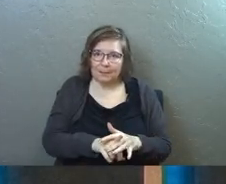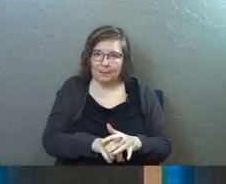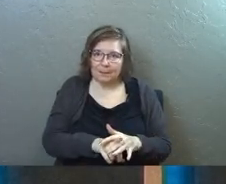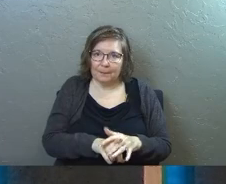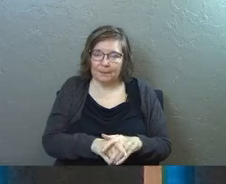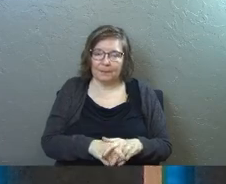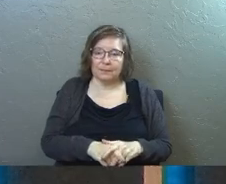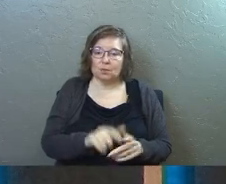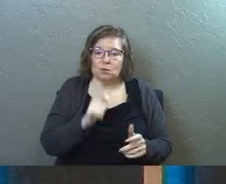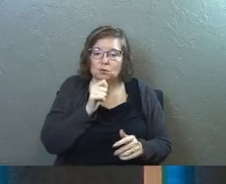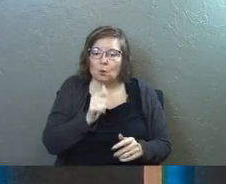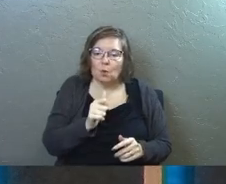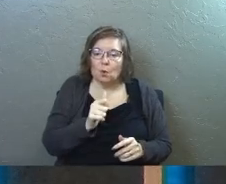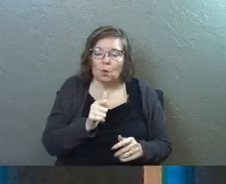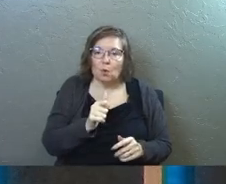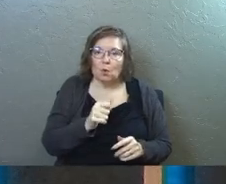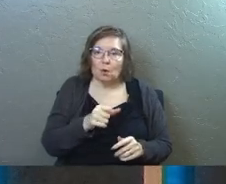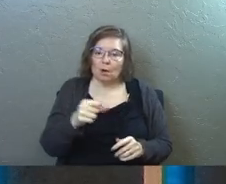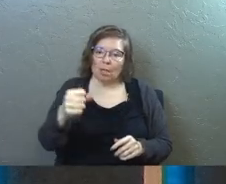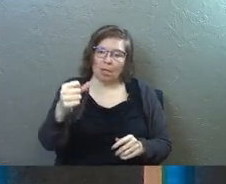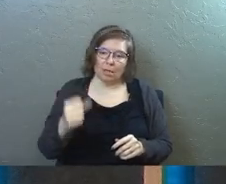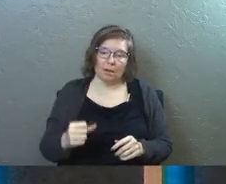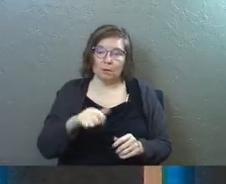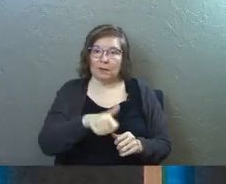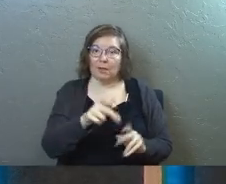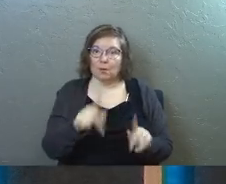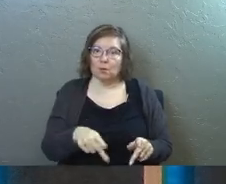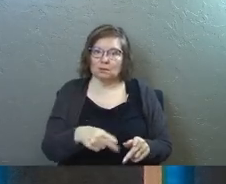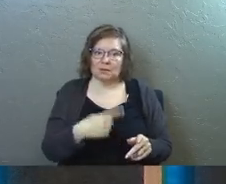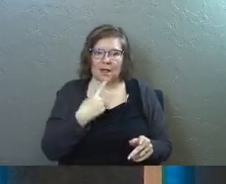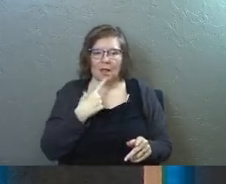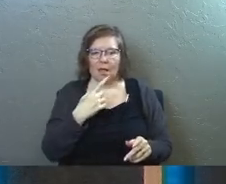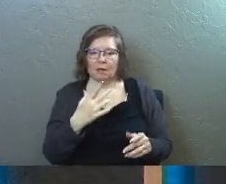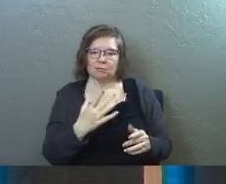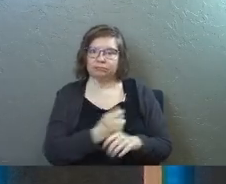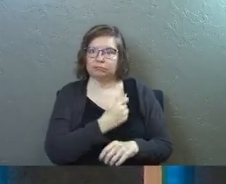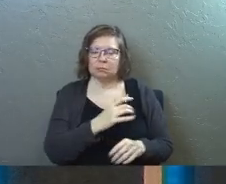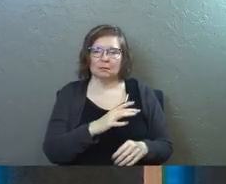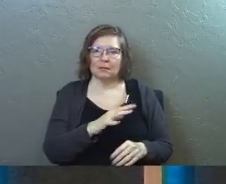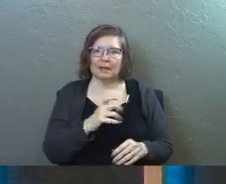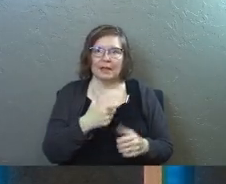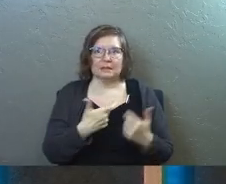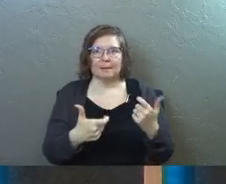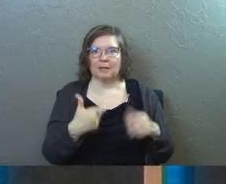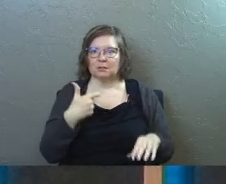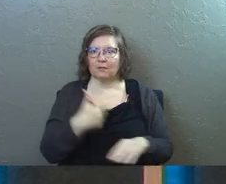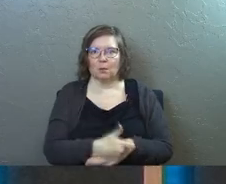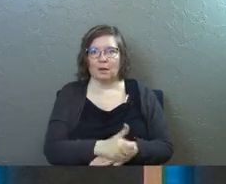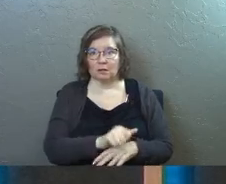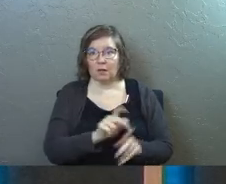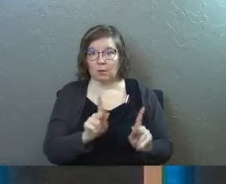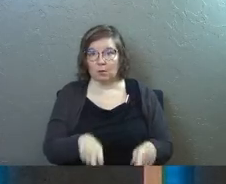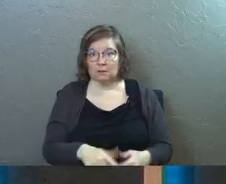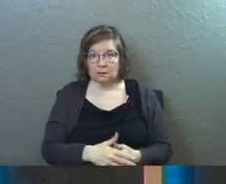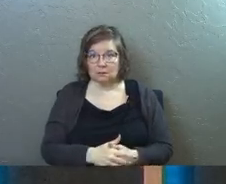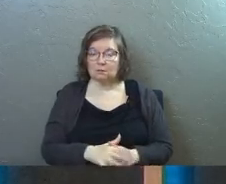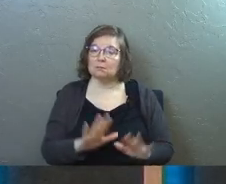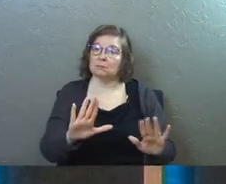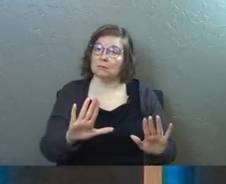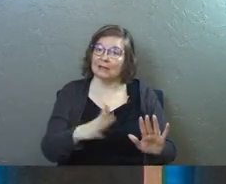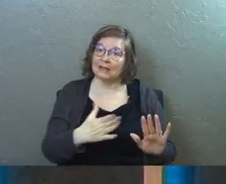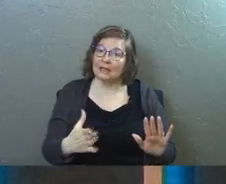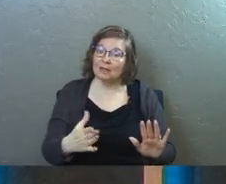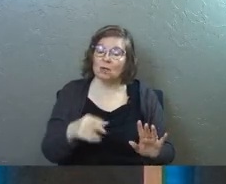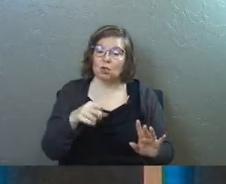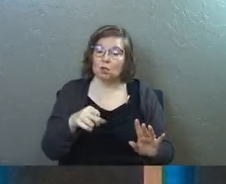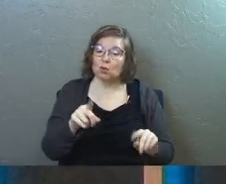don't don't ever pull that lever with the other person right because that's a massive threat to the other person here's the